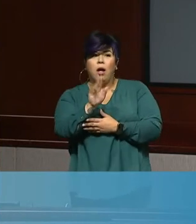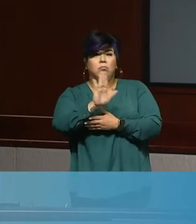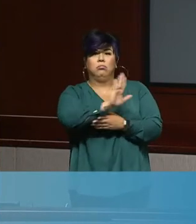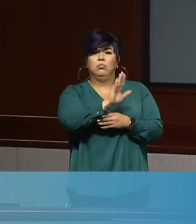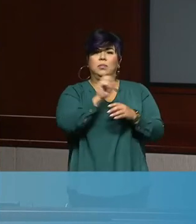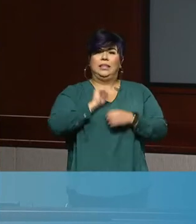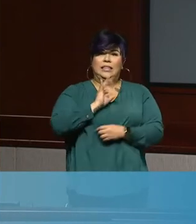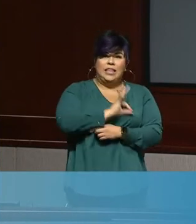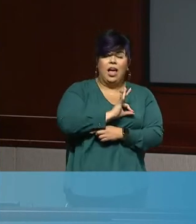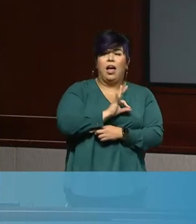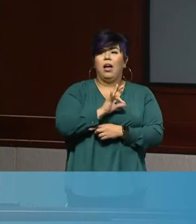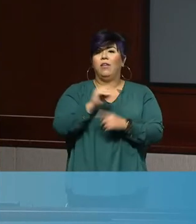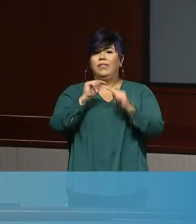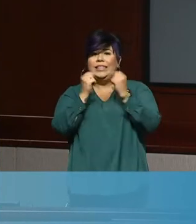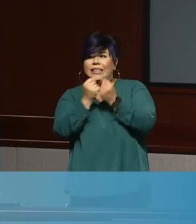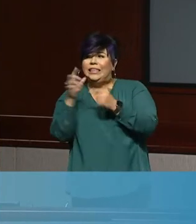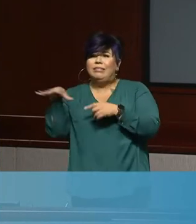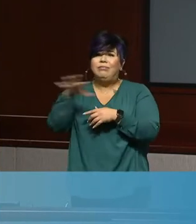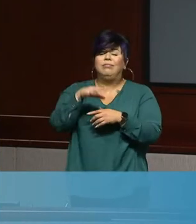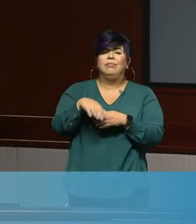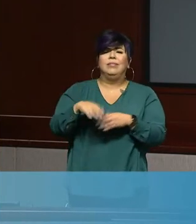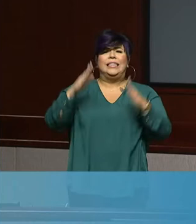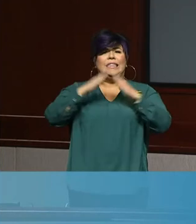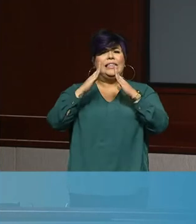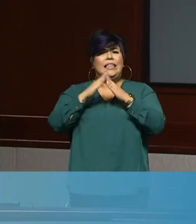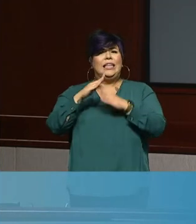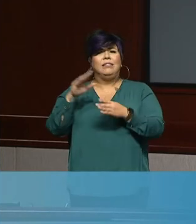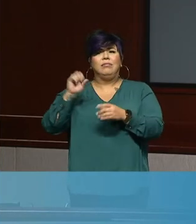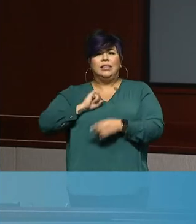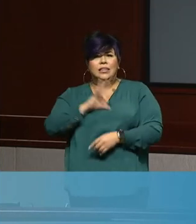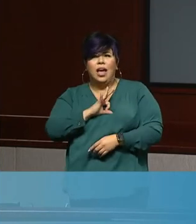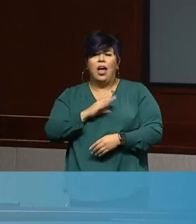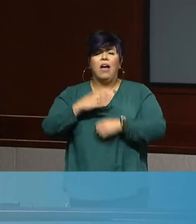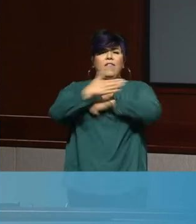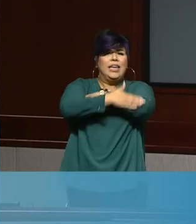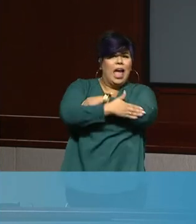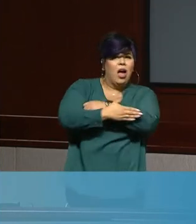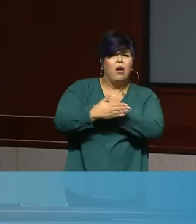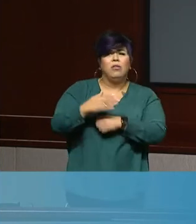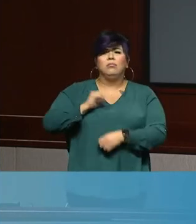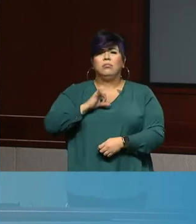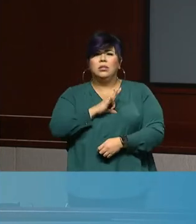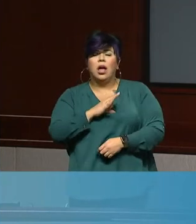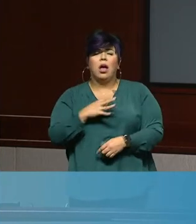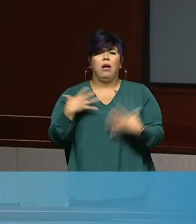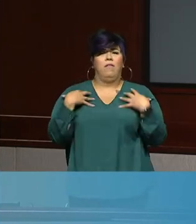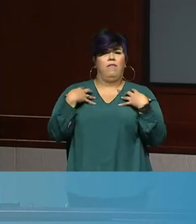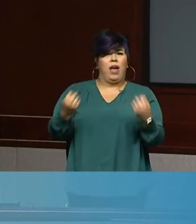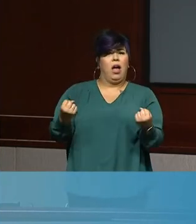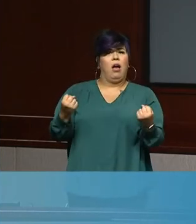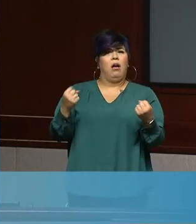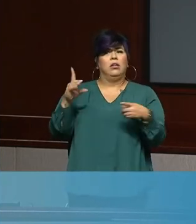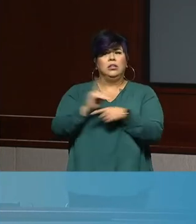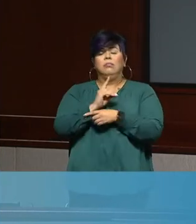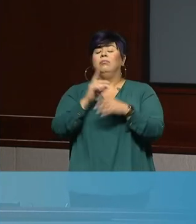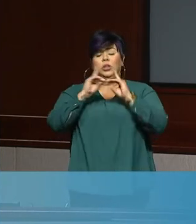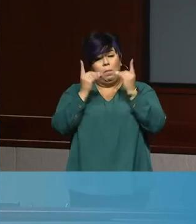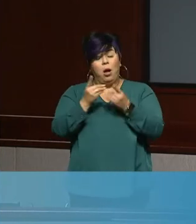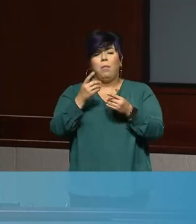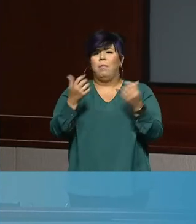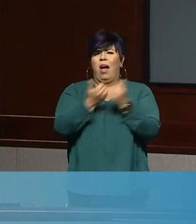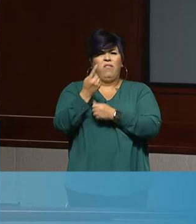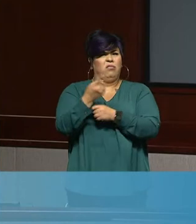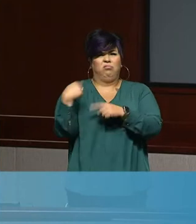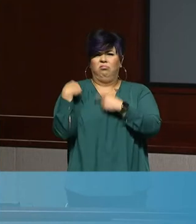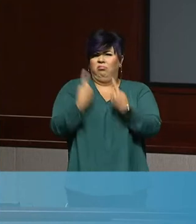everyone with the city, the county, the health department, for their tireless efforts